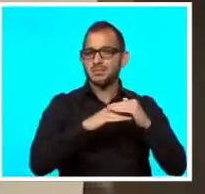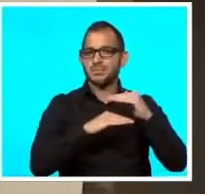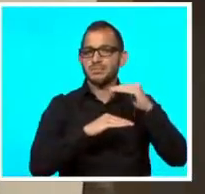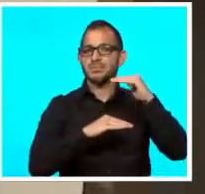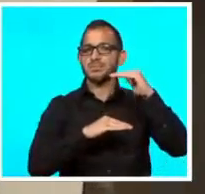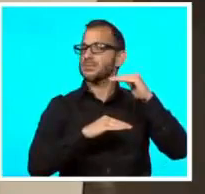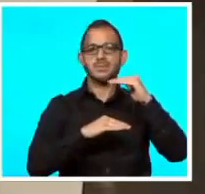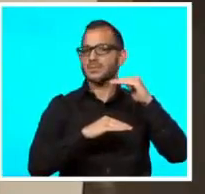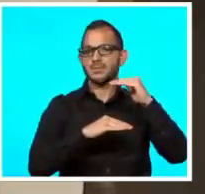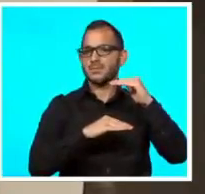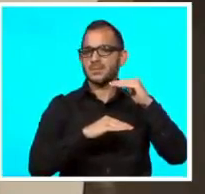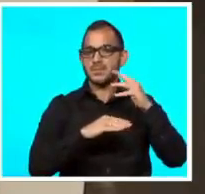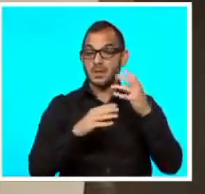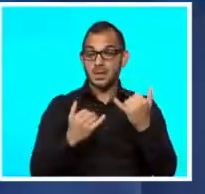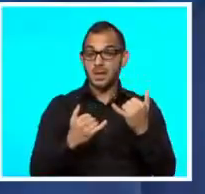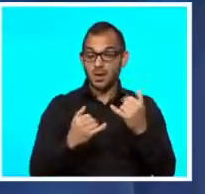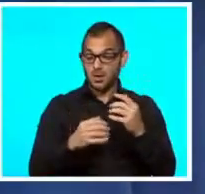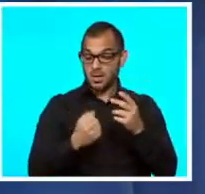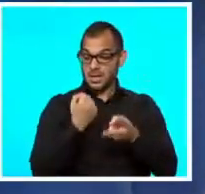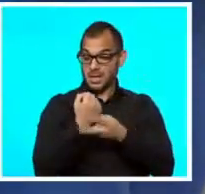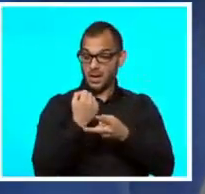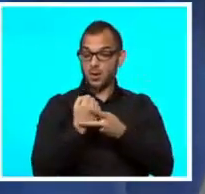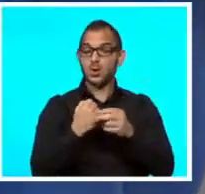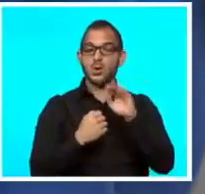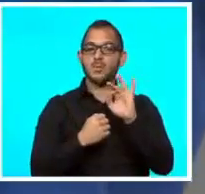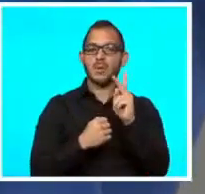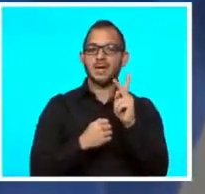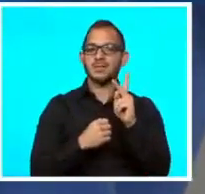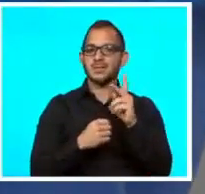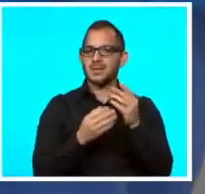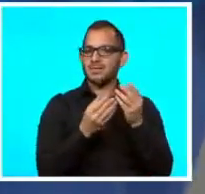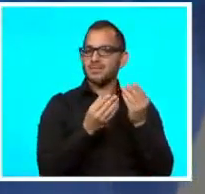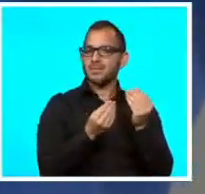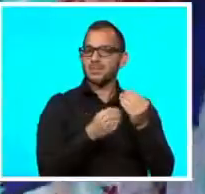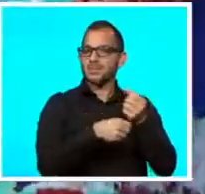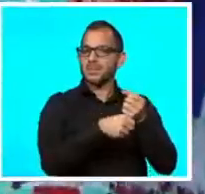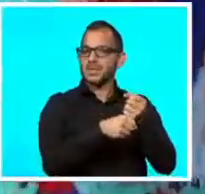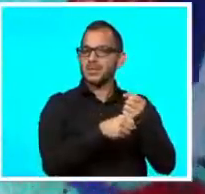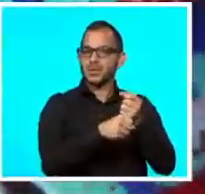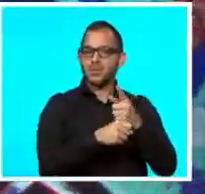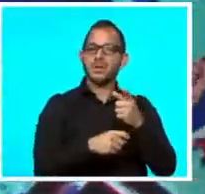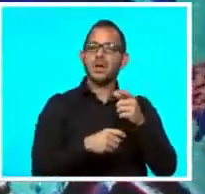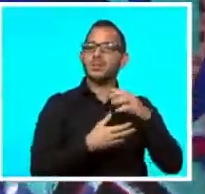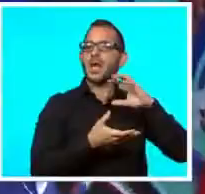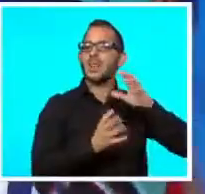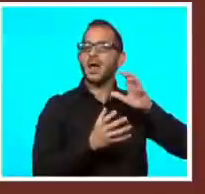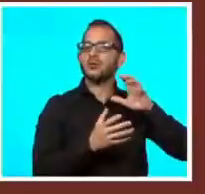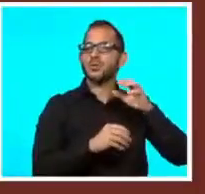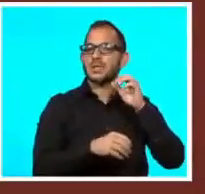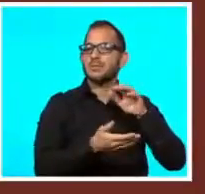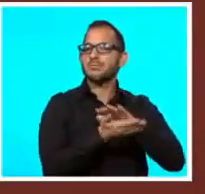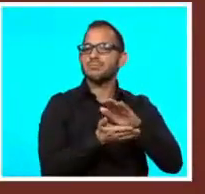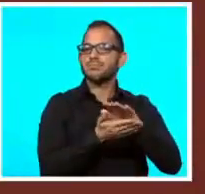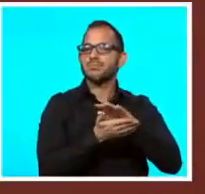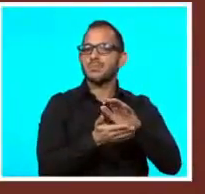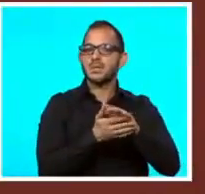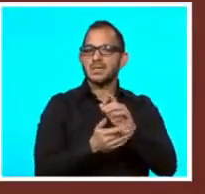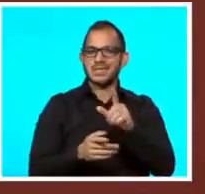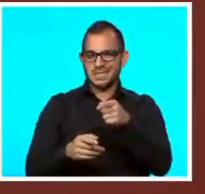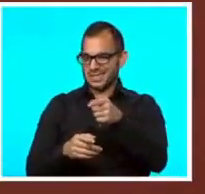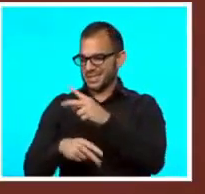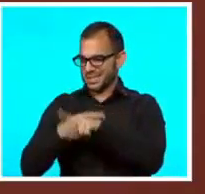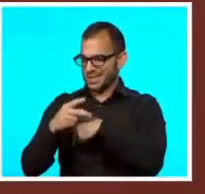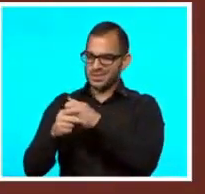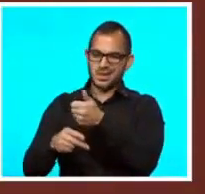When it comes to caring for the mask, if it's material based, they recommend throwing it in the laundry daily. But if it's a surgical mask,